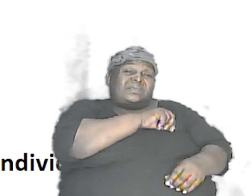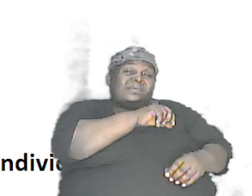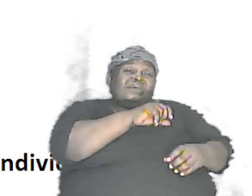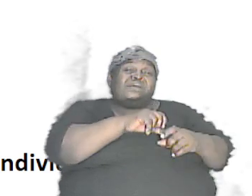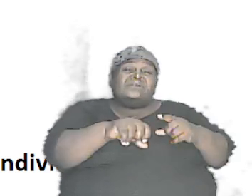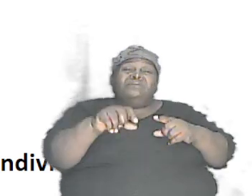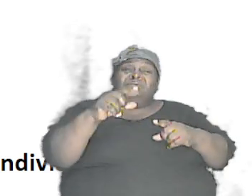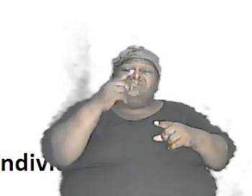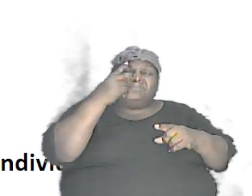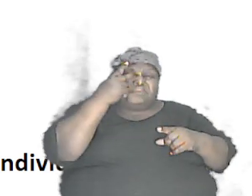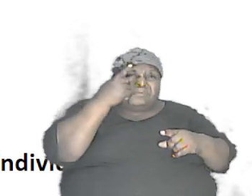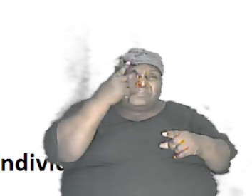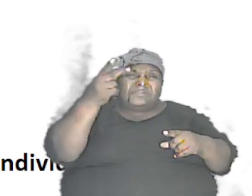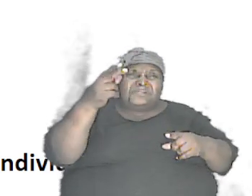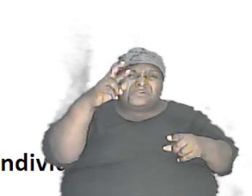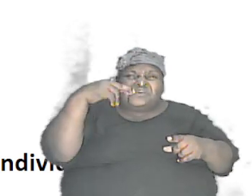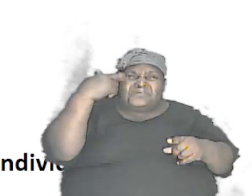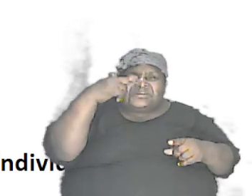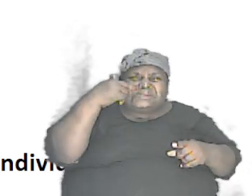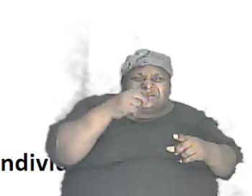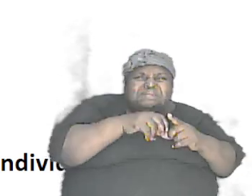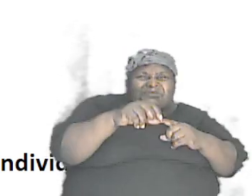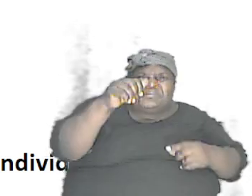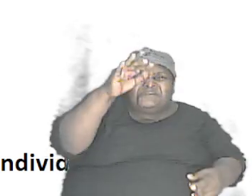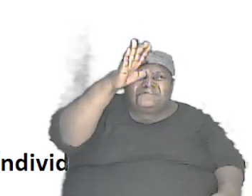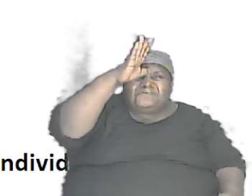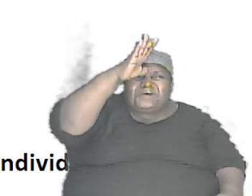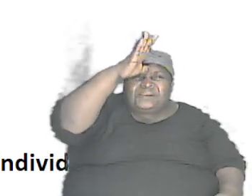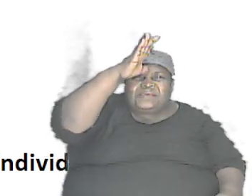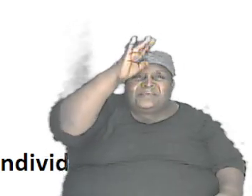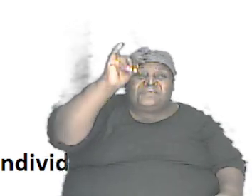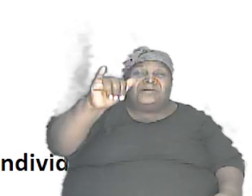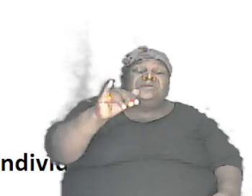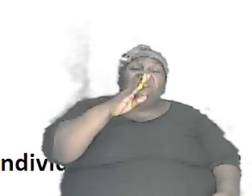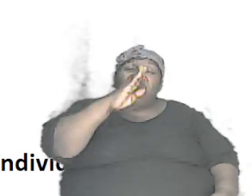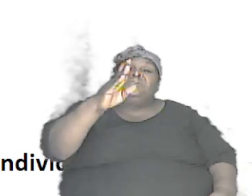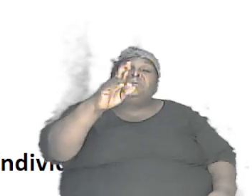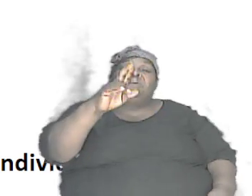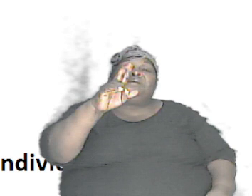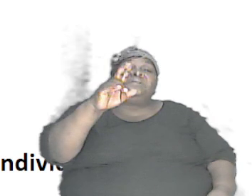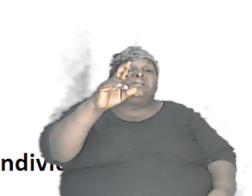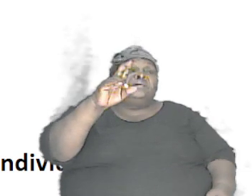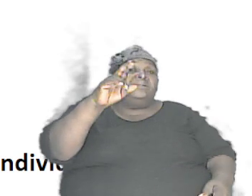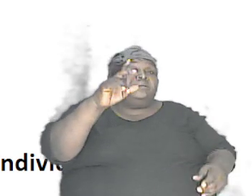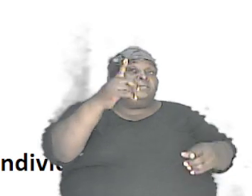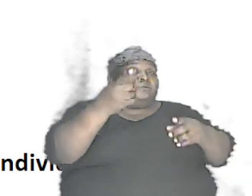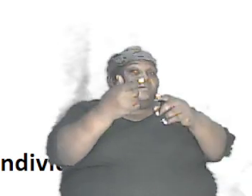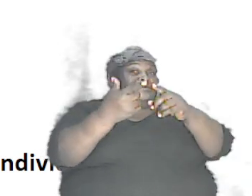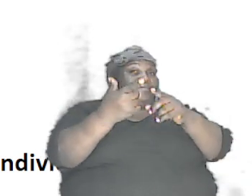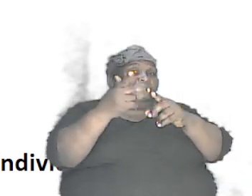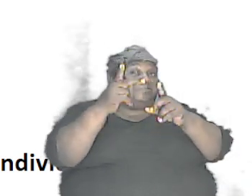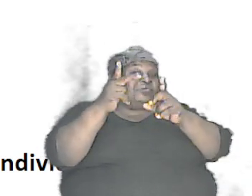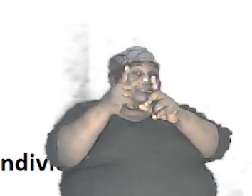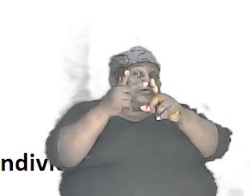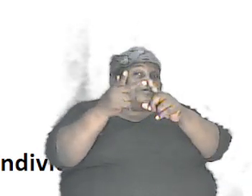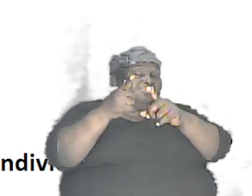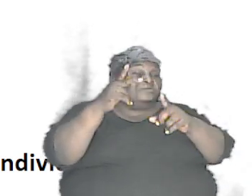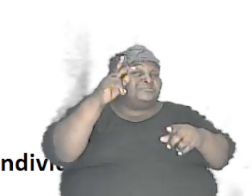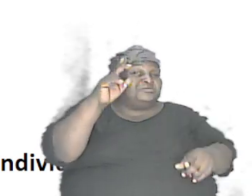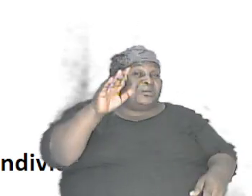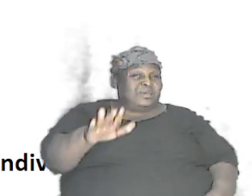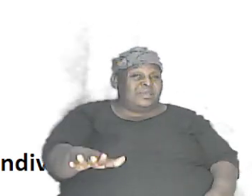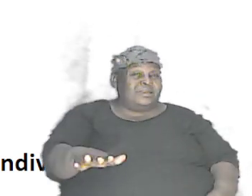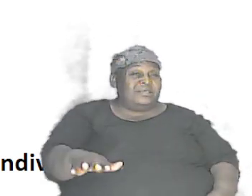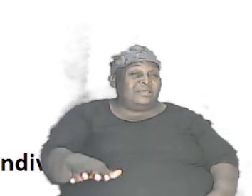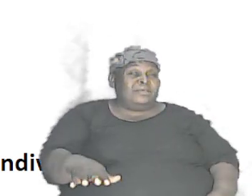of his father. That will be the third child. But then that could be, let us say, the parents of